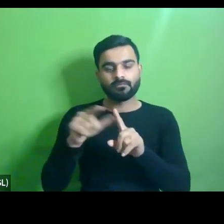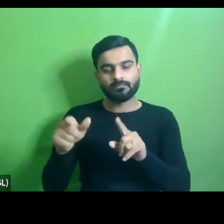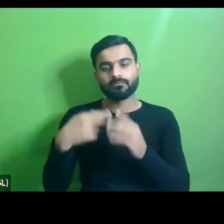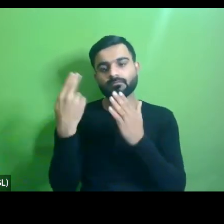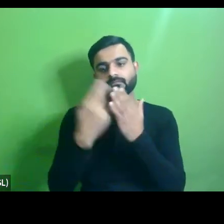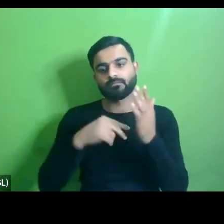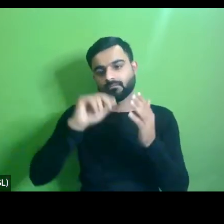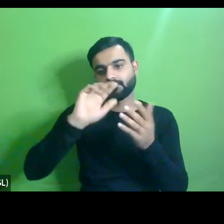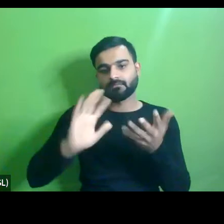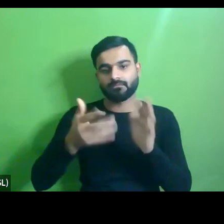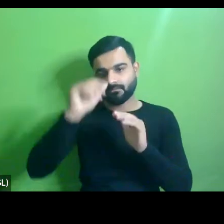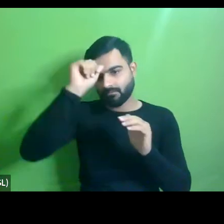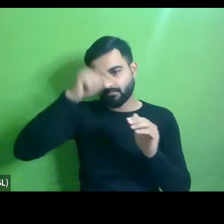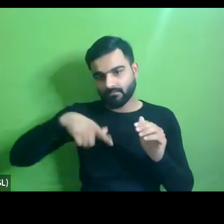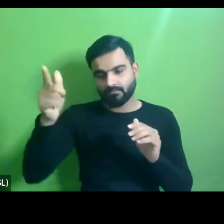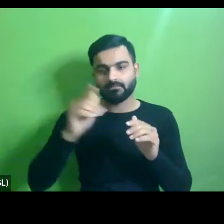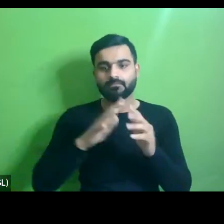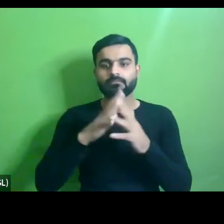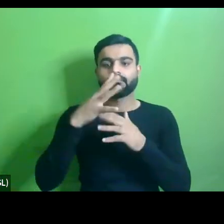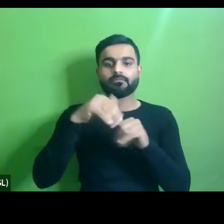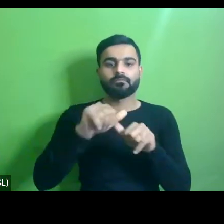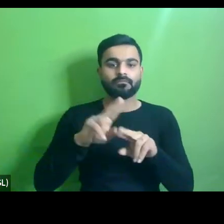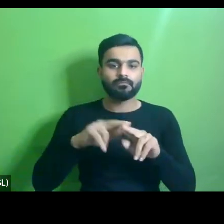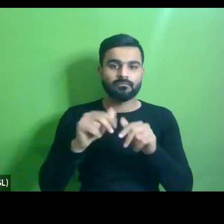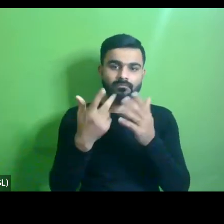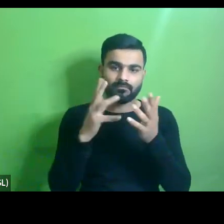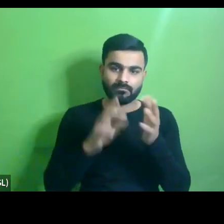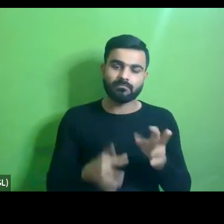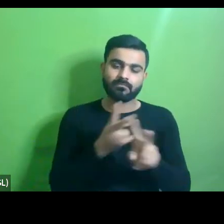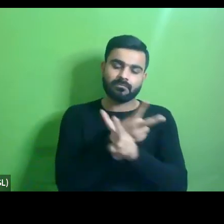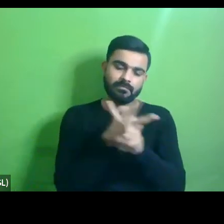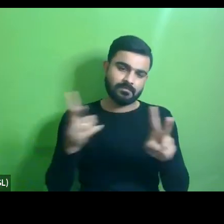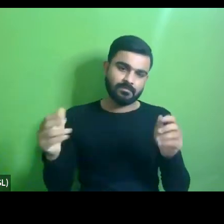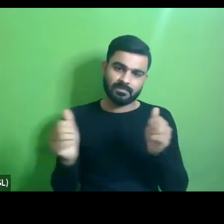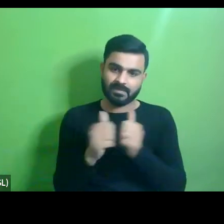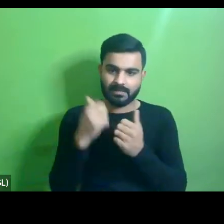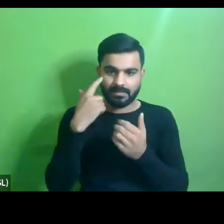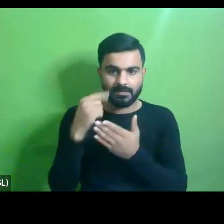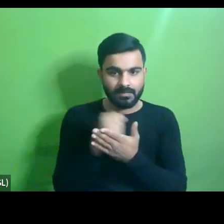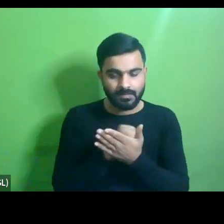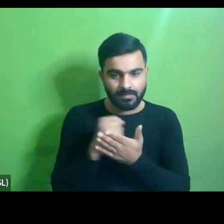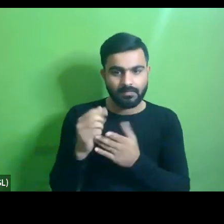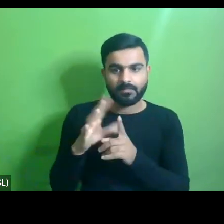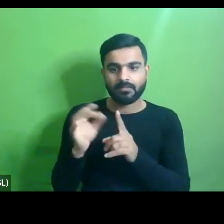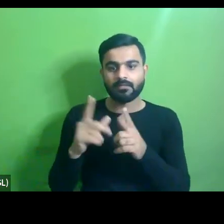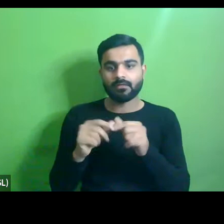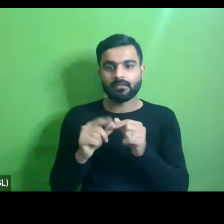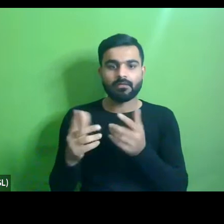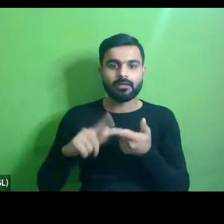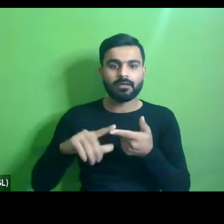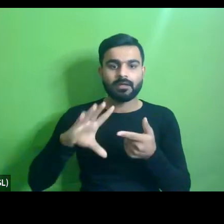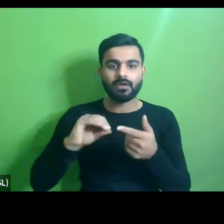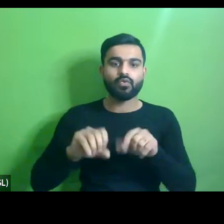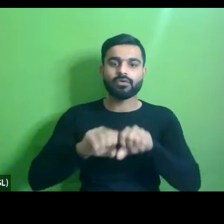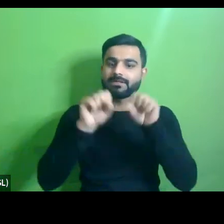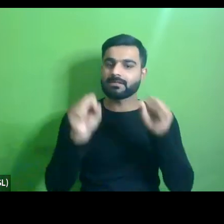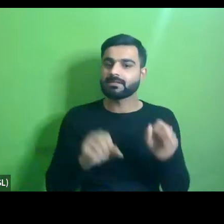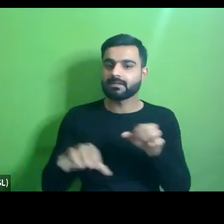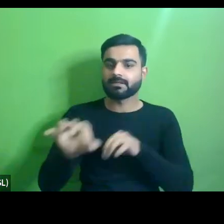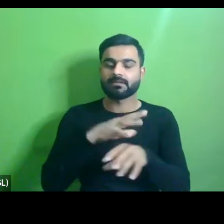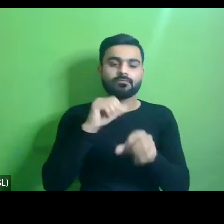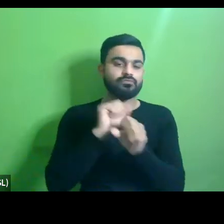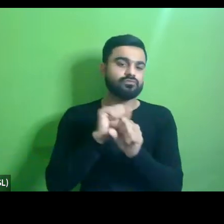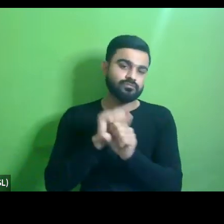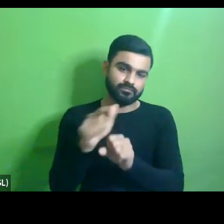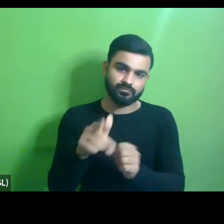india accessibility assessment frameworks and along with that we are also trying to create a data ecosystem as part of the urban outcome framework